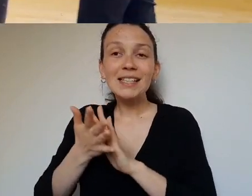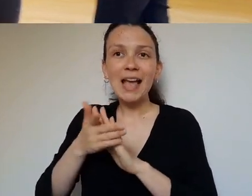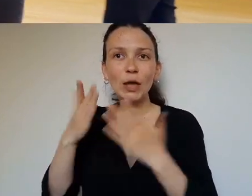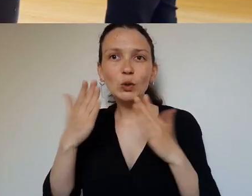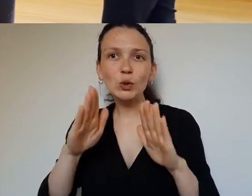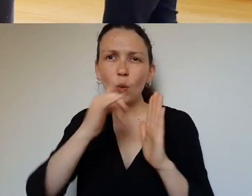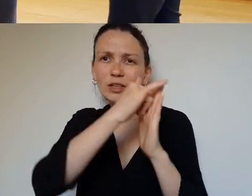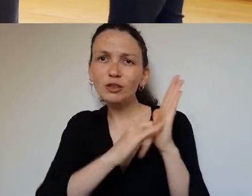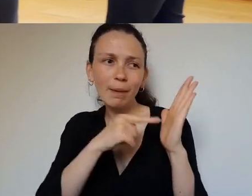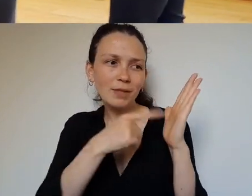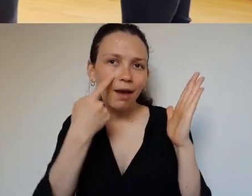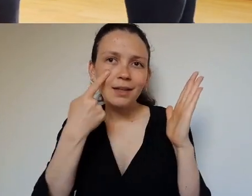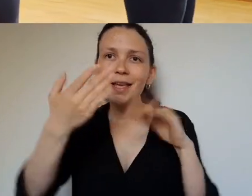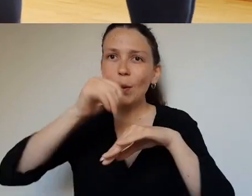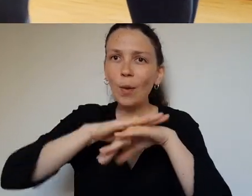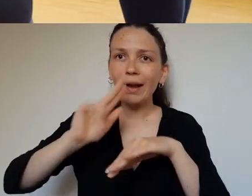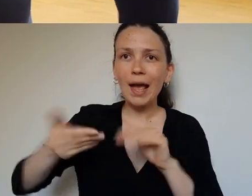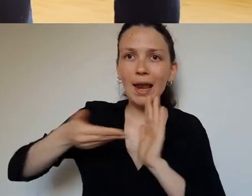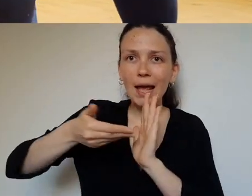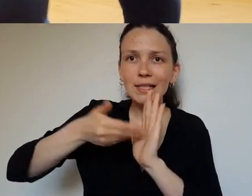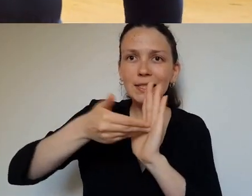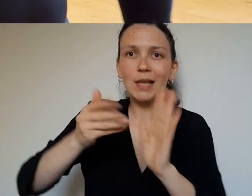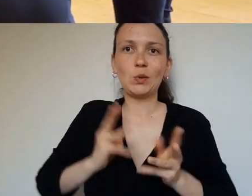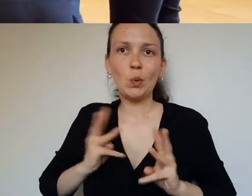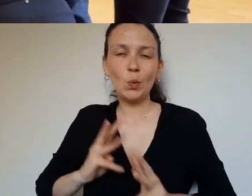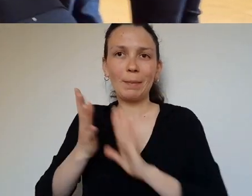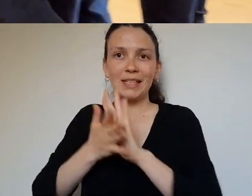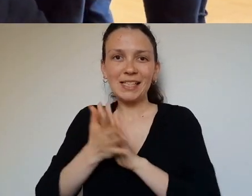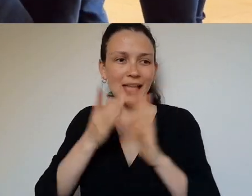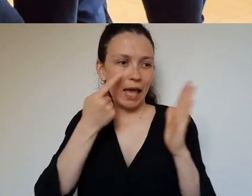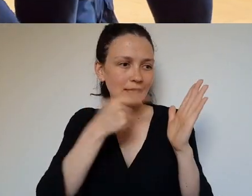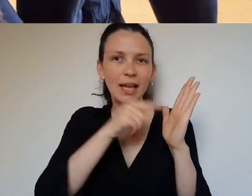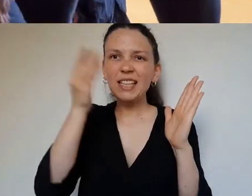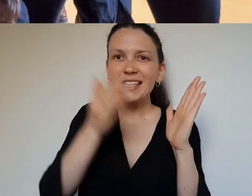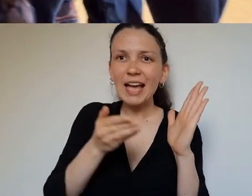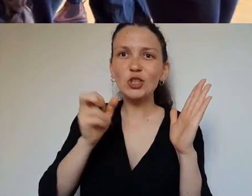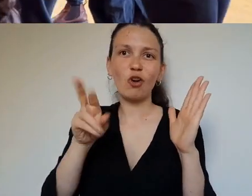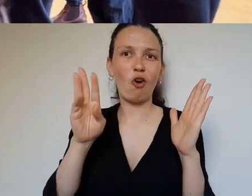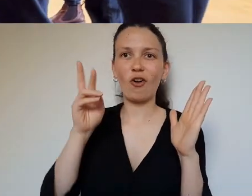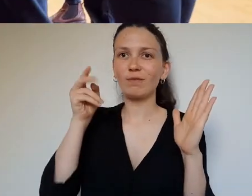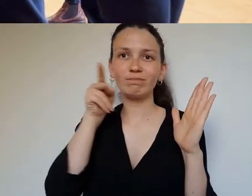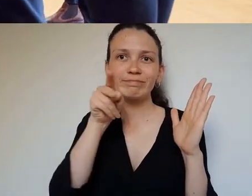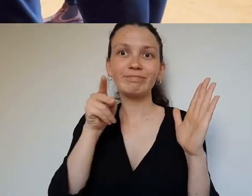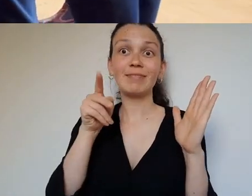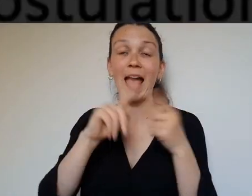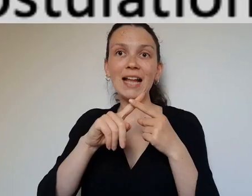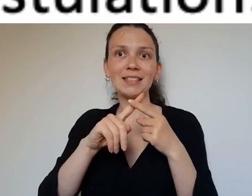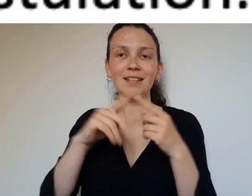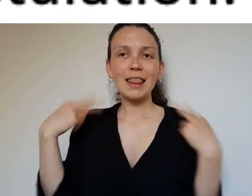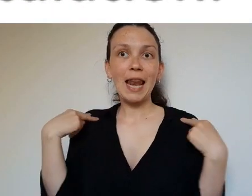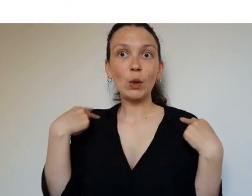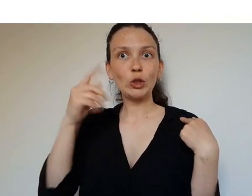spaces that she leaves through ellipses and dashes, and the defiant elegiac descriptions that befit the lyrical movement of ballet.